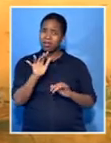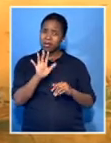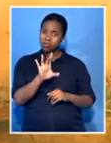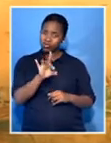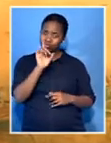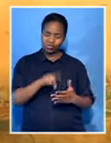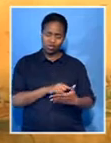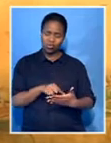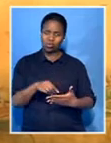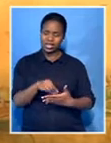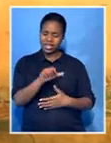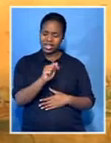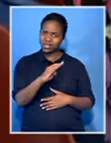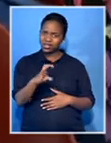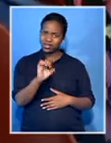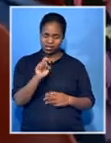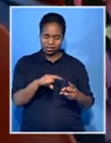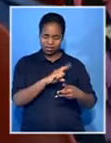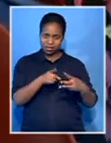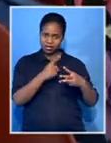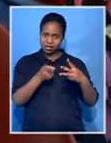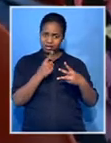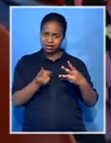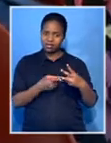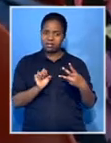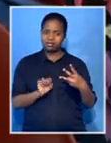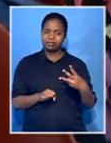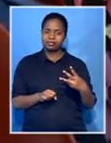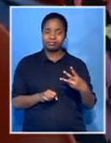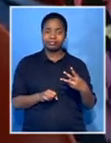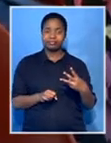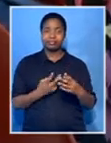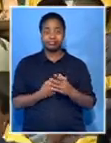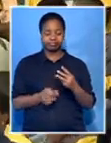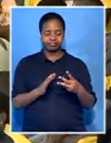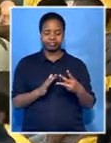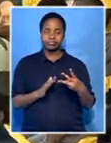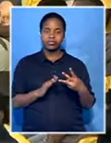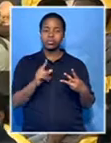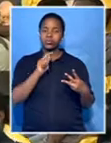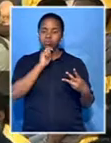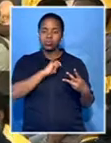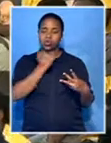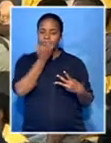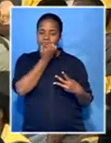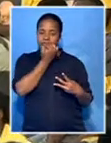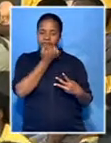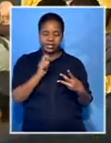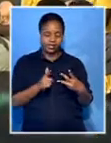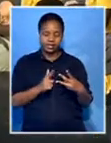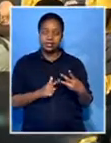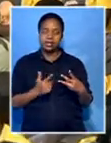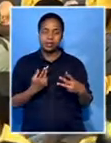government of their choice, must be brought to book. Both eyewitness news and Waters have apologised for their cartoons.